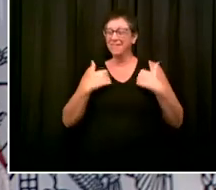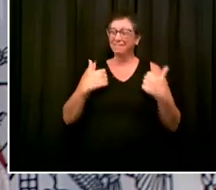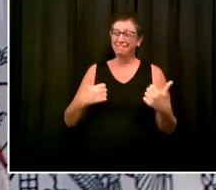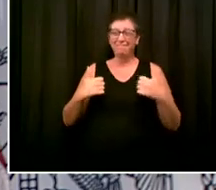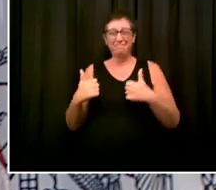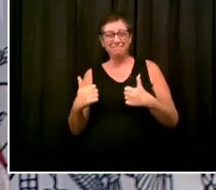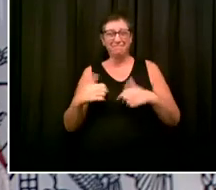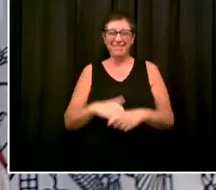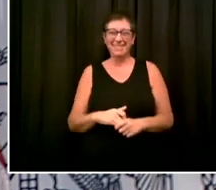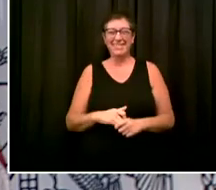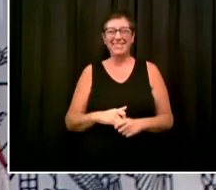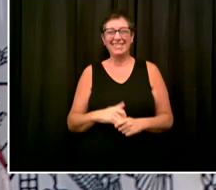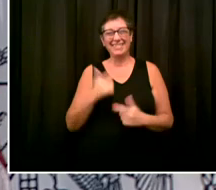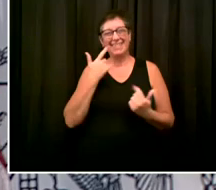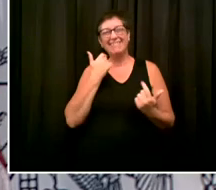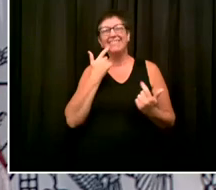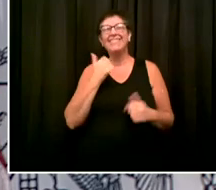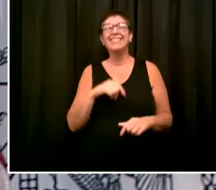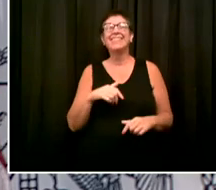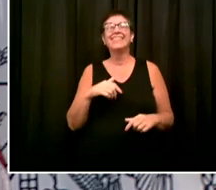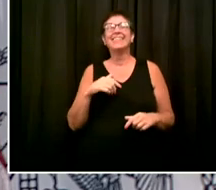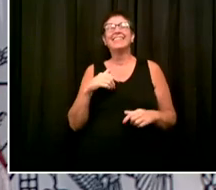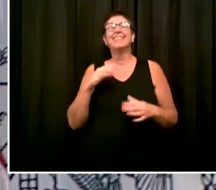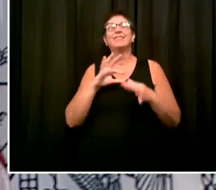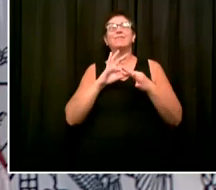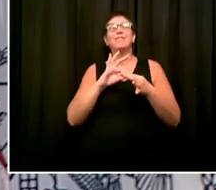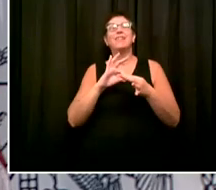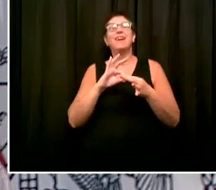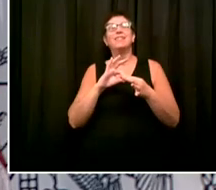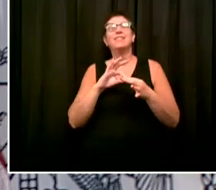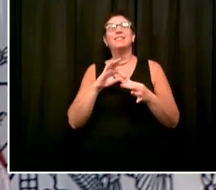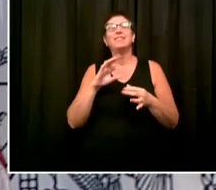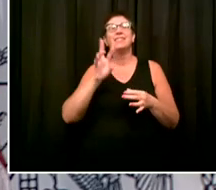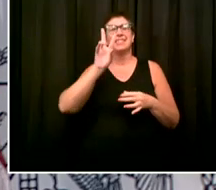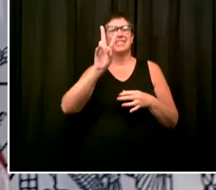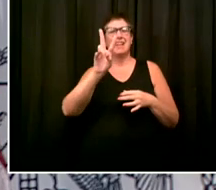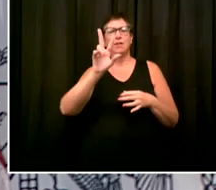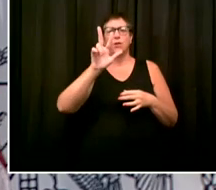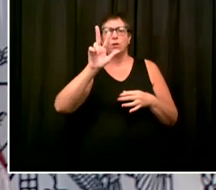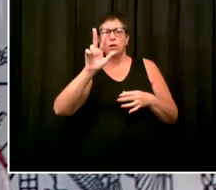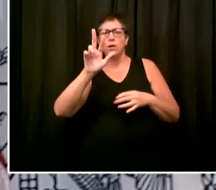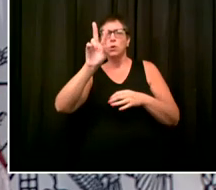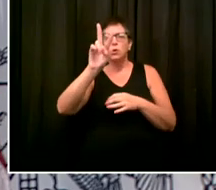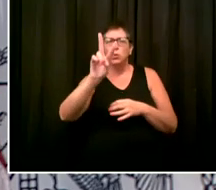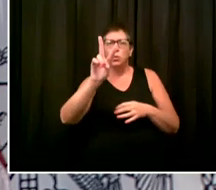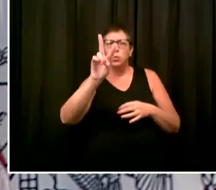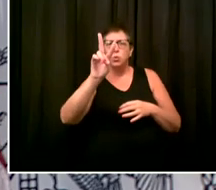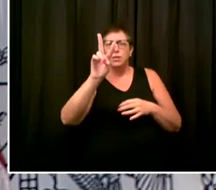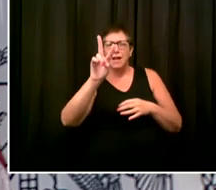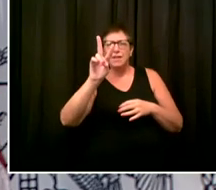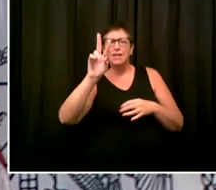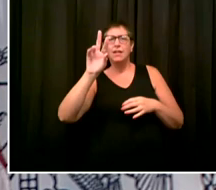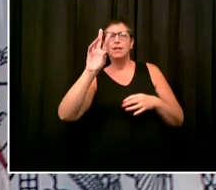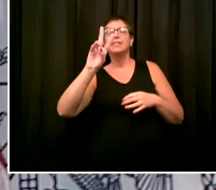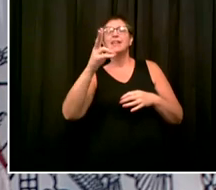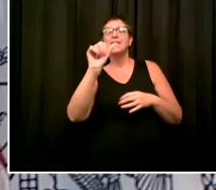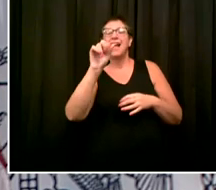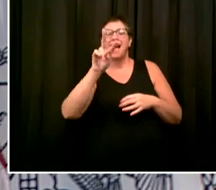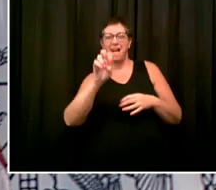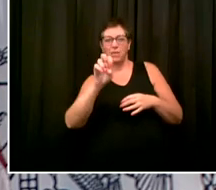7th Avenue. You know, that was a tragic event with the building facade falling on